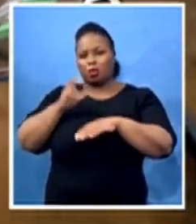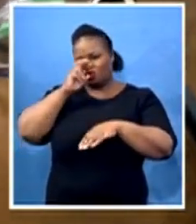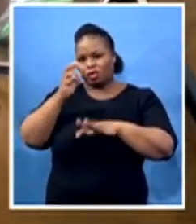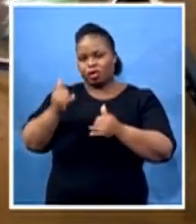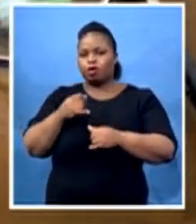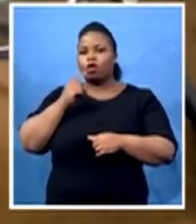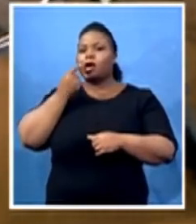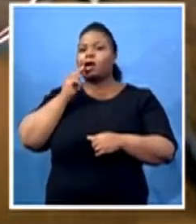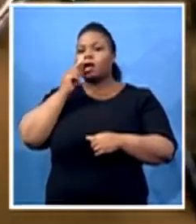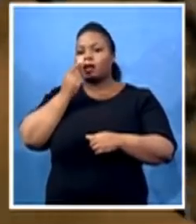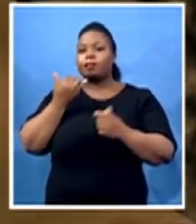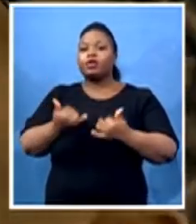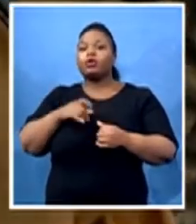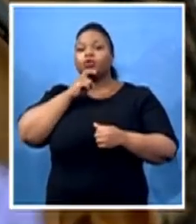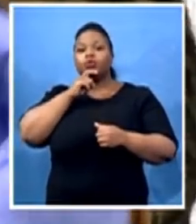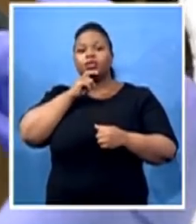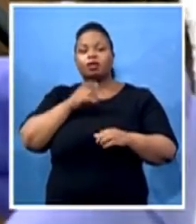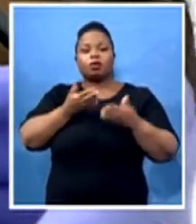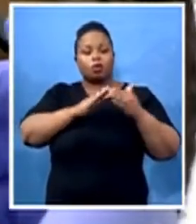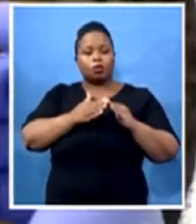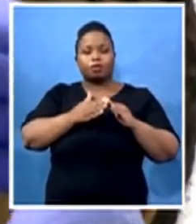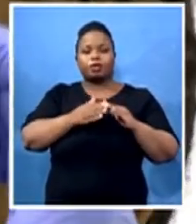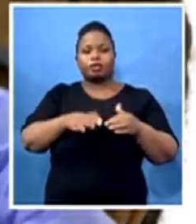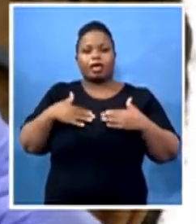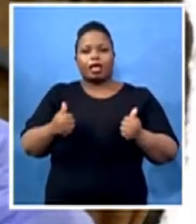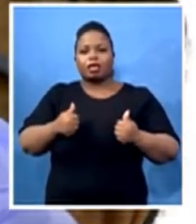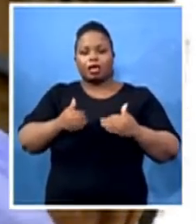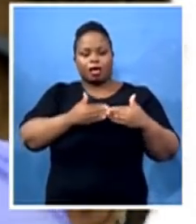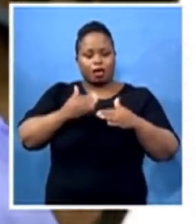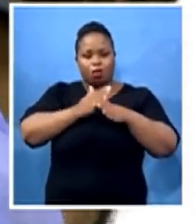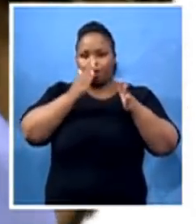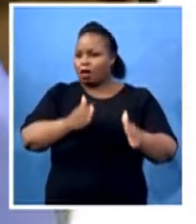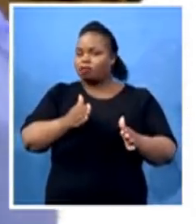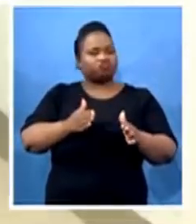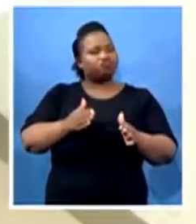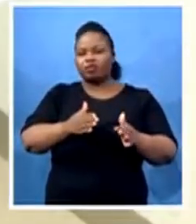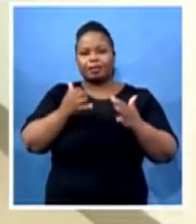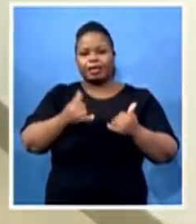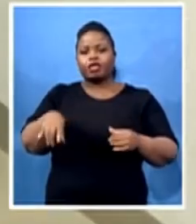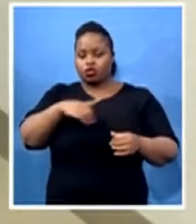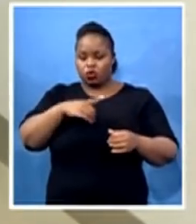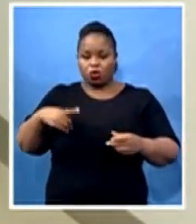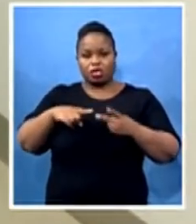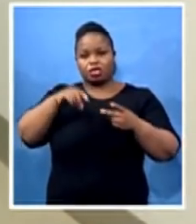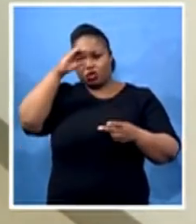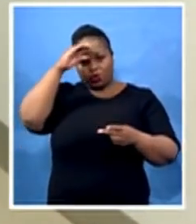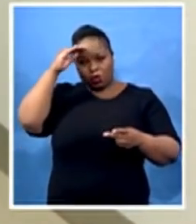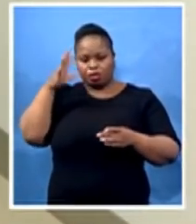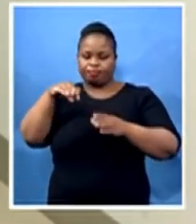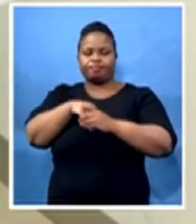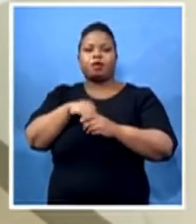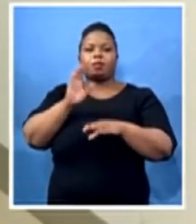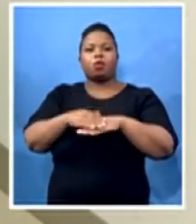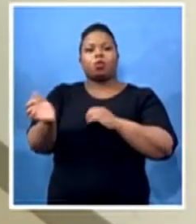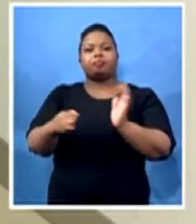getting professional nurses and our general practitioners to be involved. So, it's the one that is also assisting us to pick up